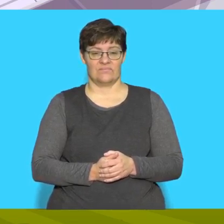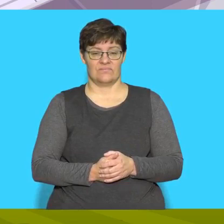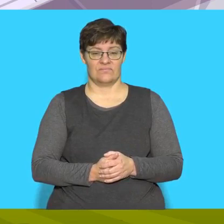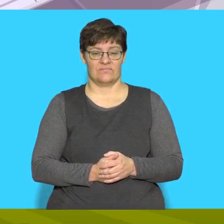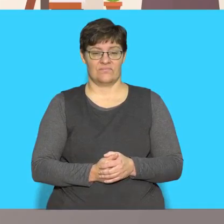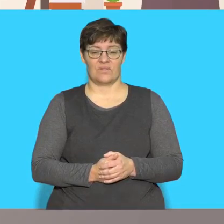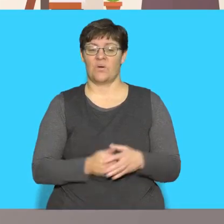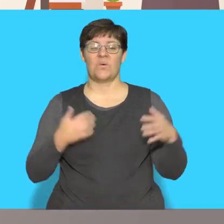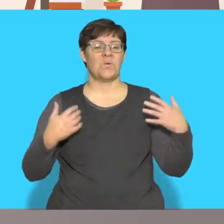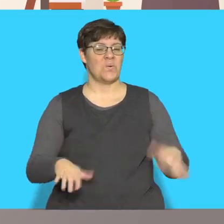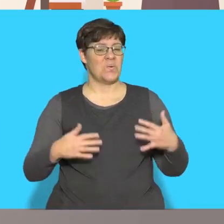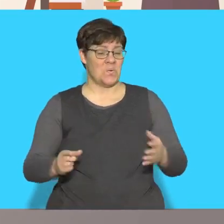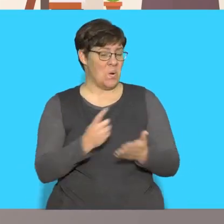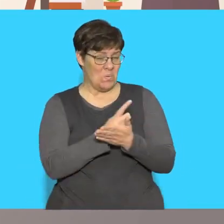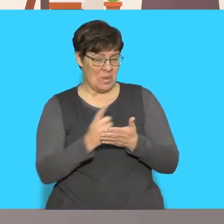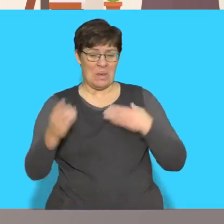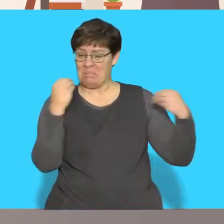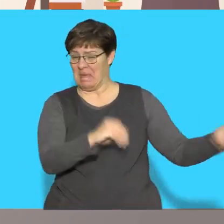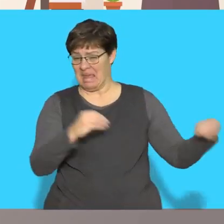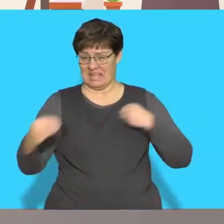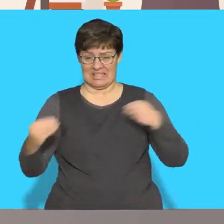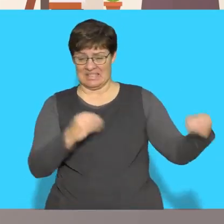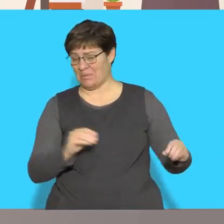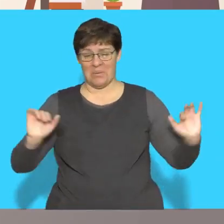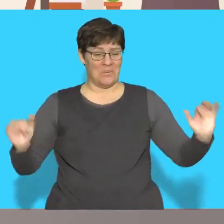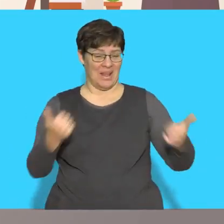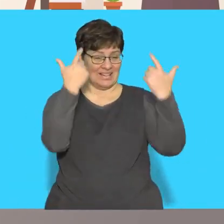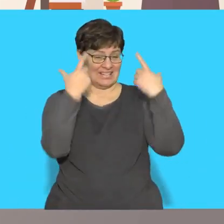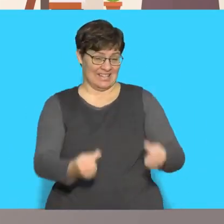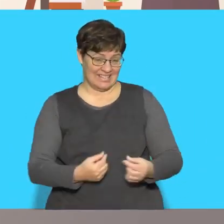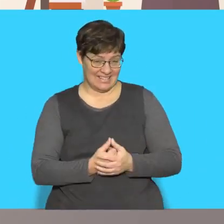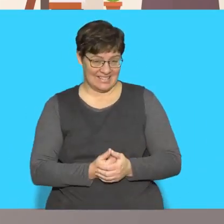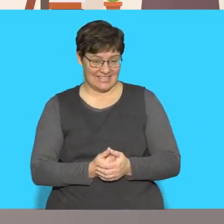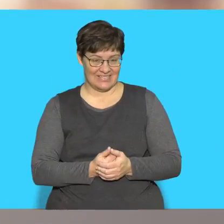What a busy week Well done children